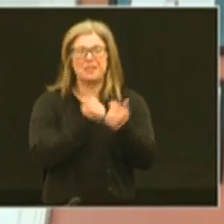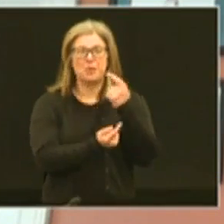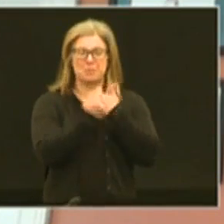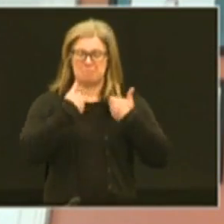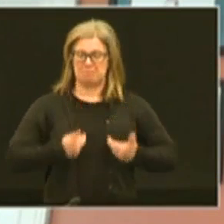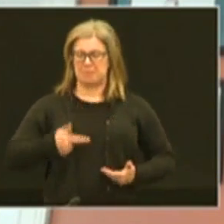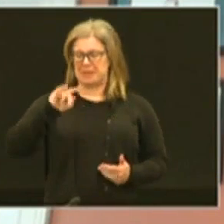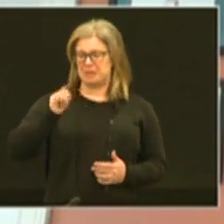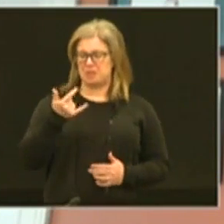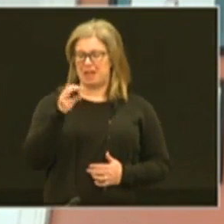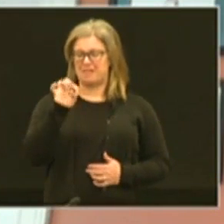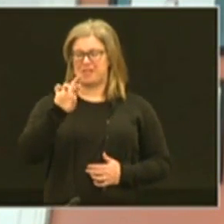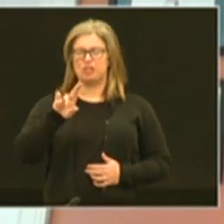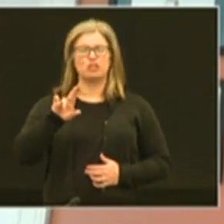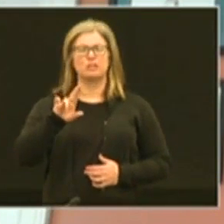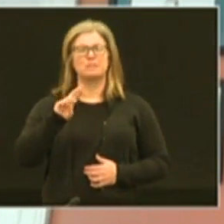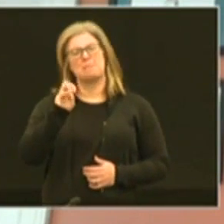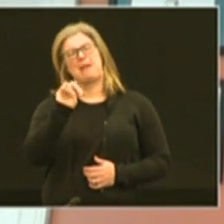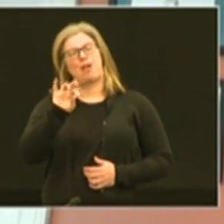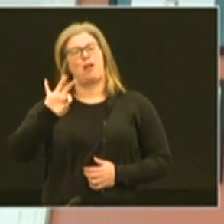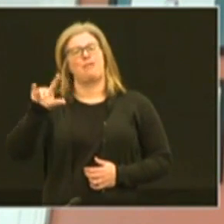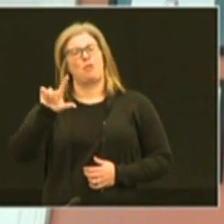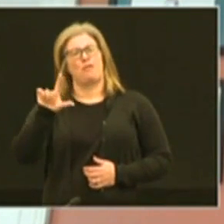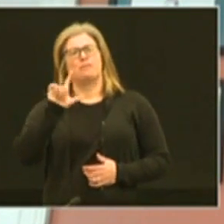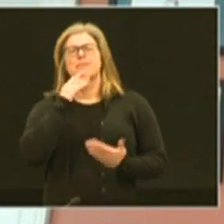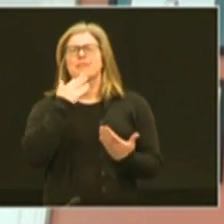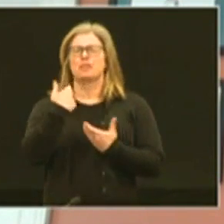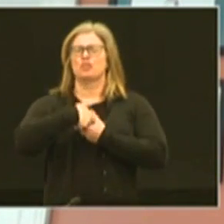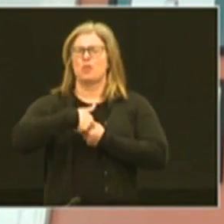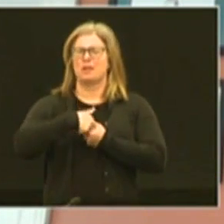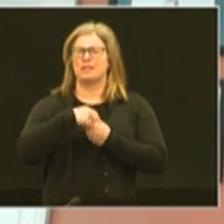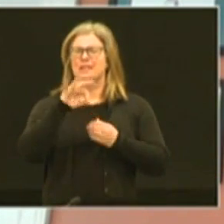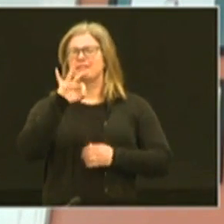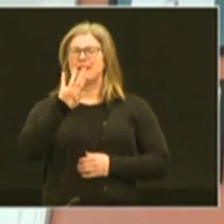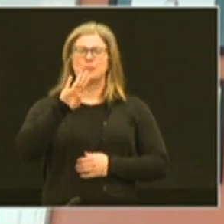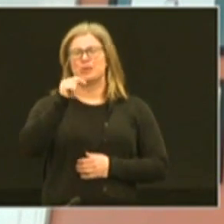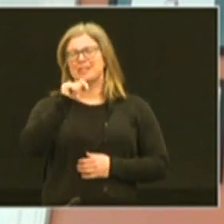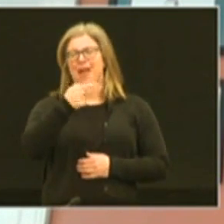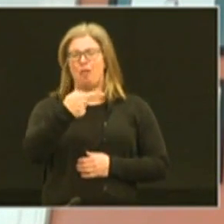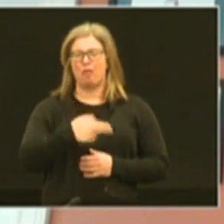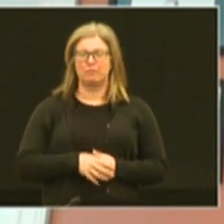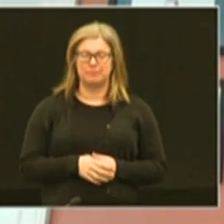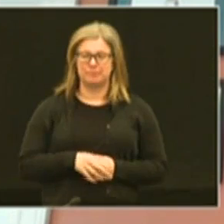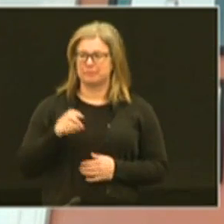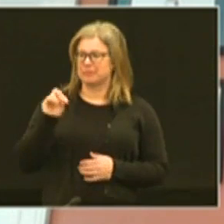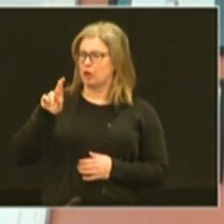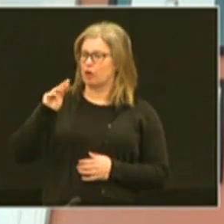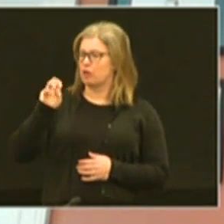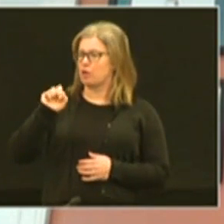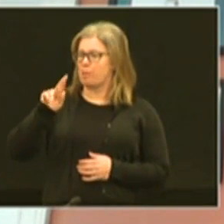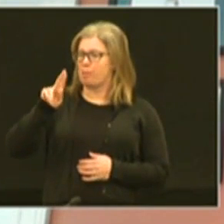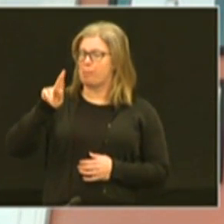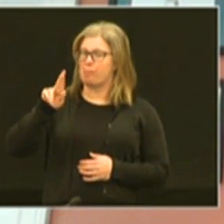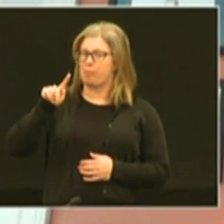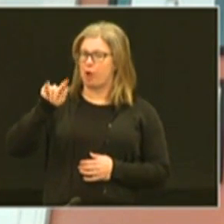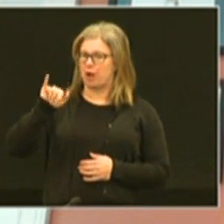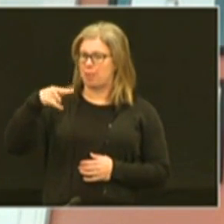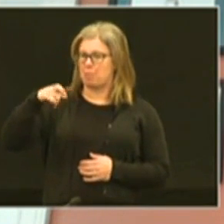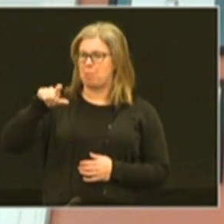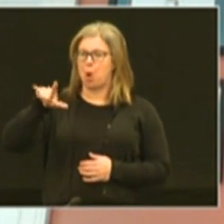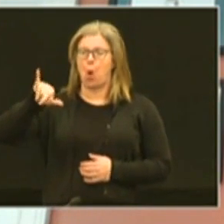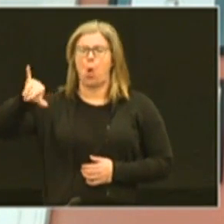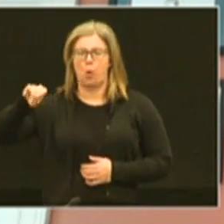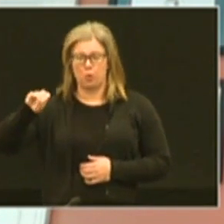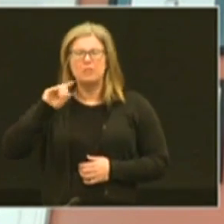Fisher, the mayor of Louisville. Thank you for joining us on this Facebook Town Hall. Dr. Marty Polio, the superintendent of